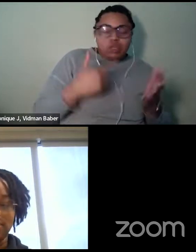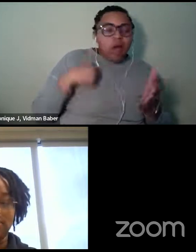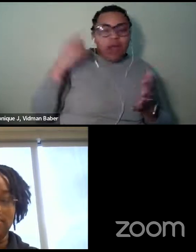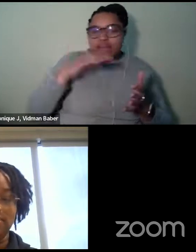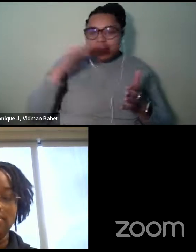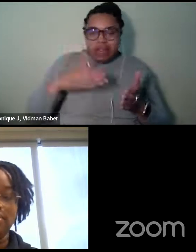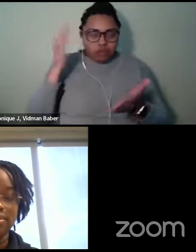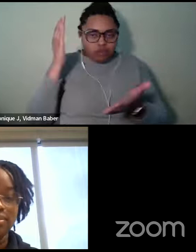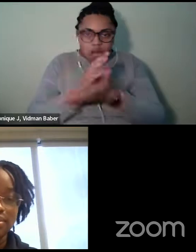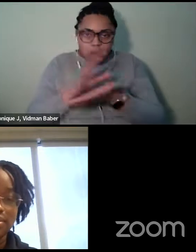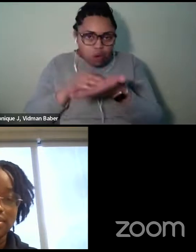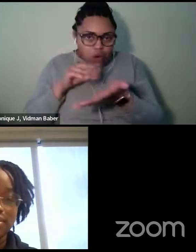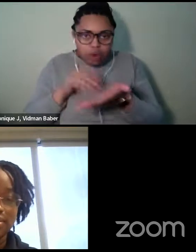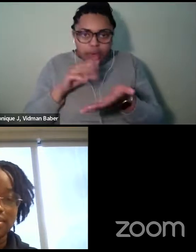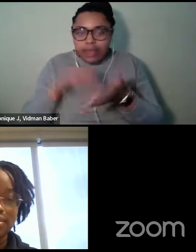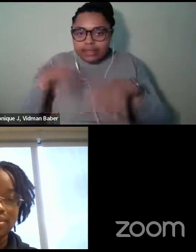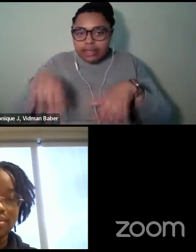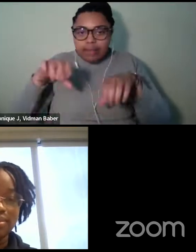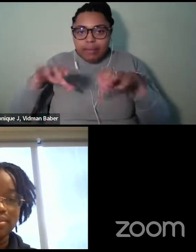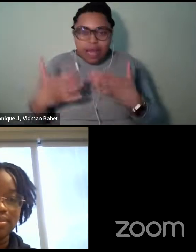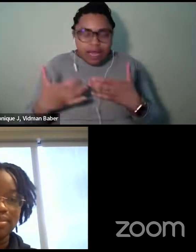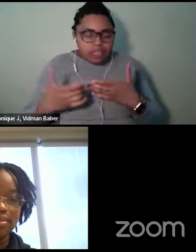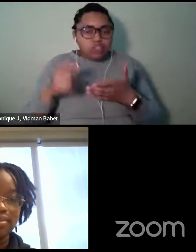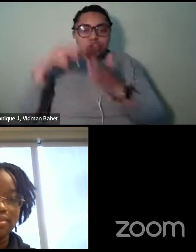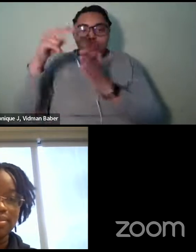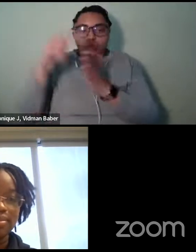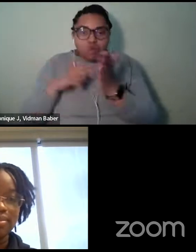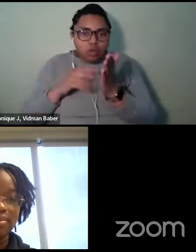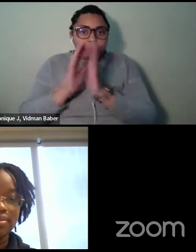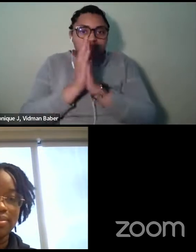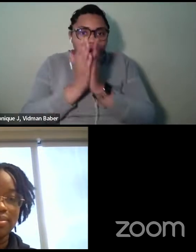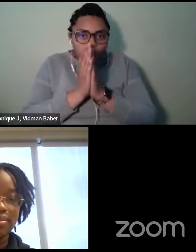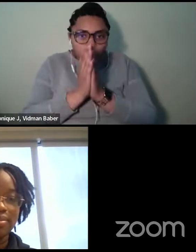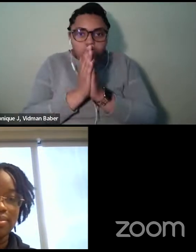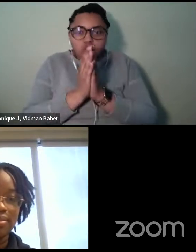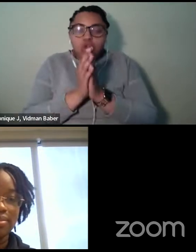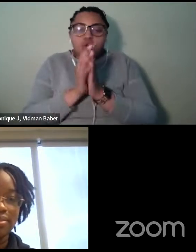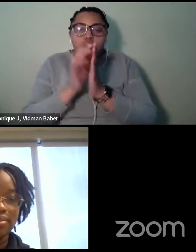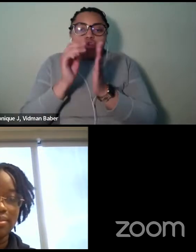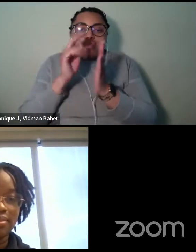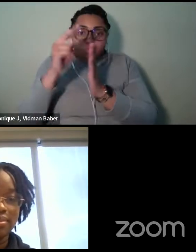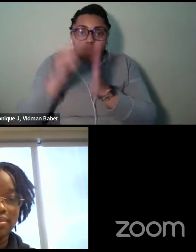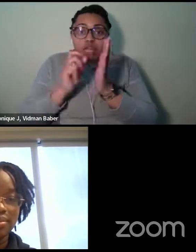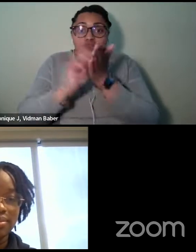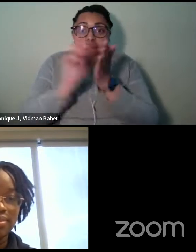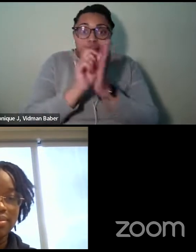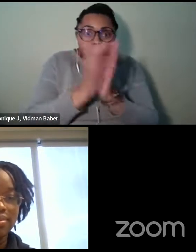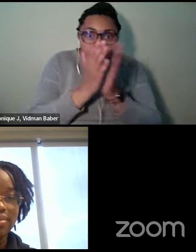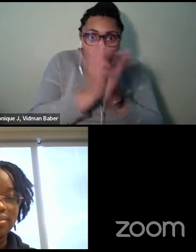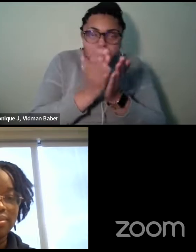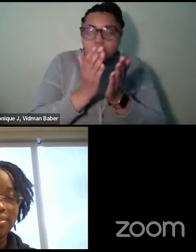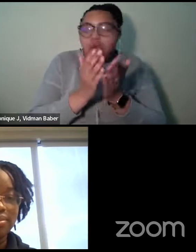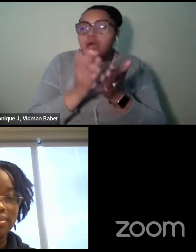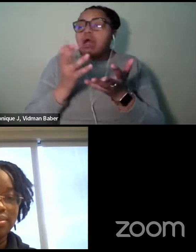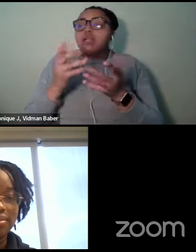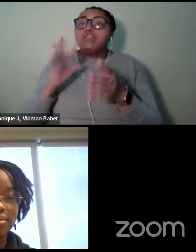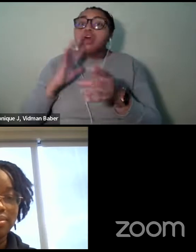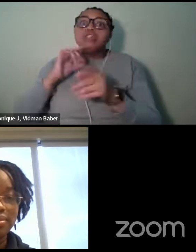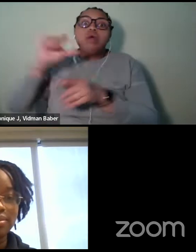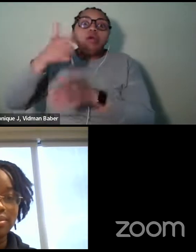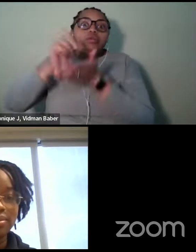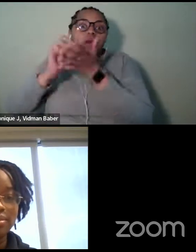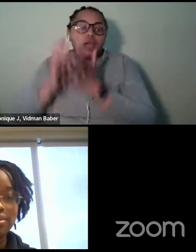books, you know, talk to other writers, um, network with other writers, like again, but the, the, the bad part